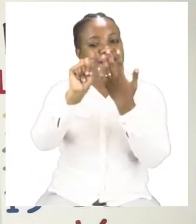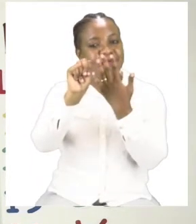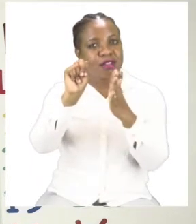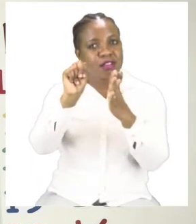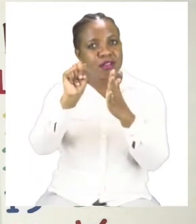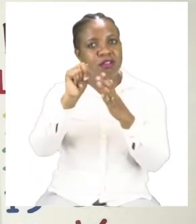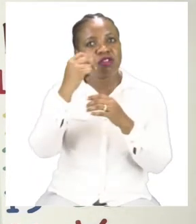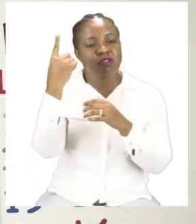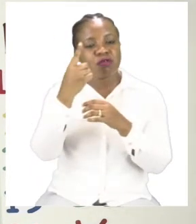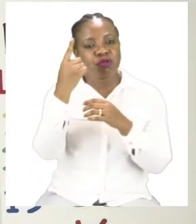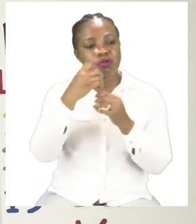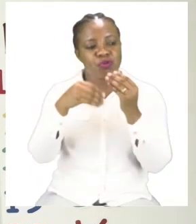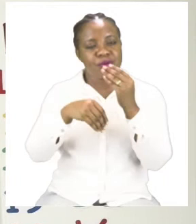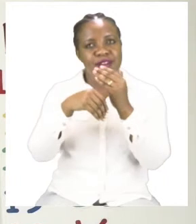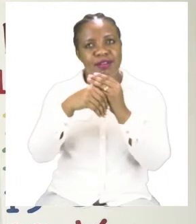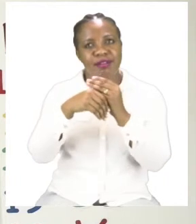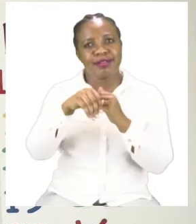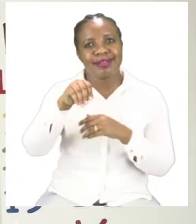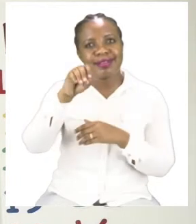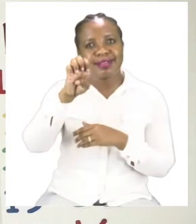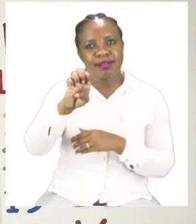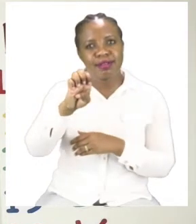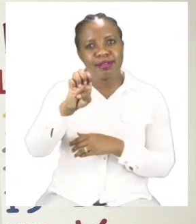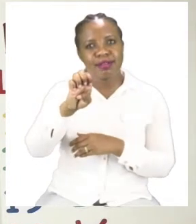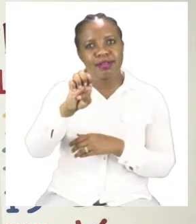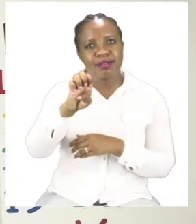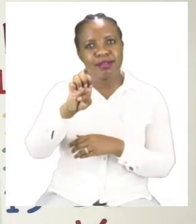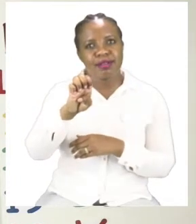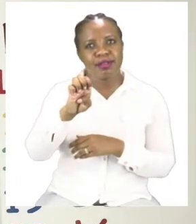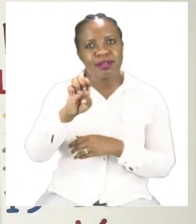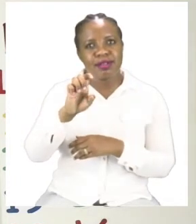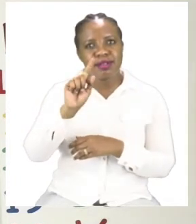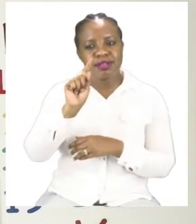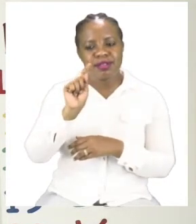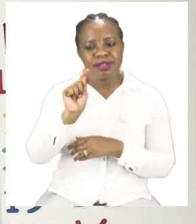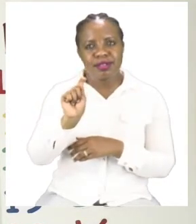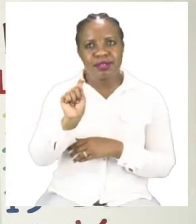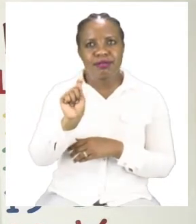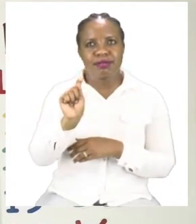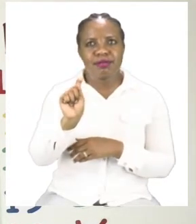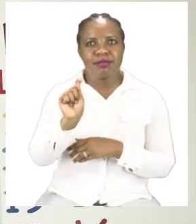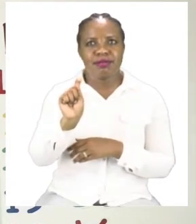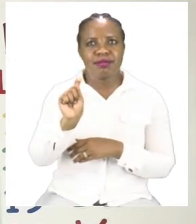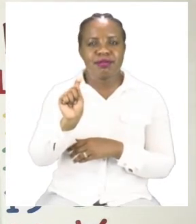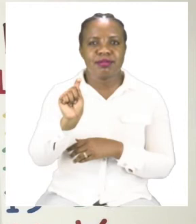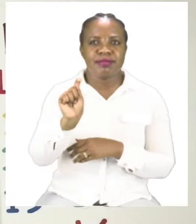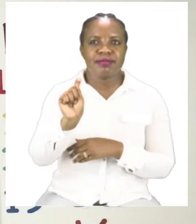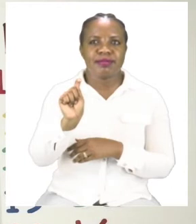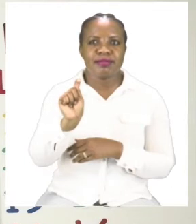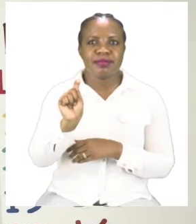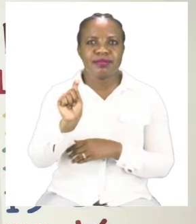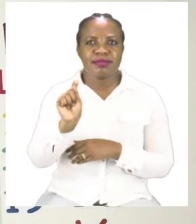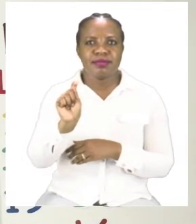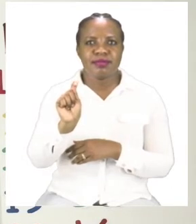let us write the E and the T to